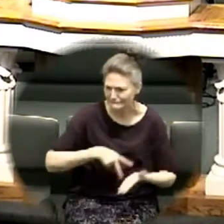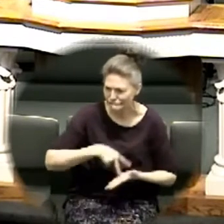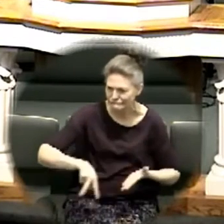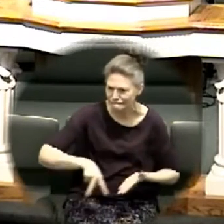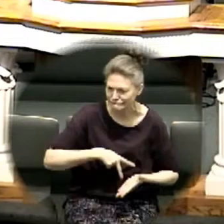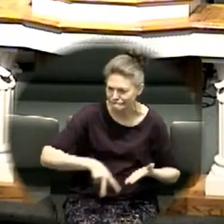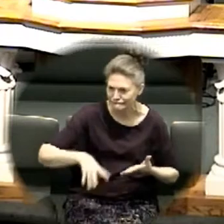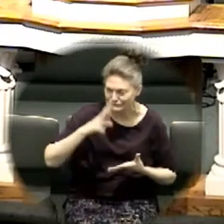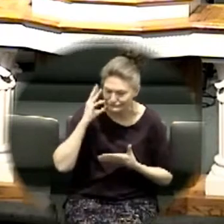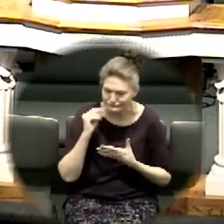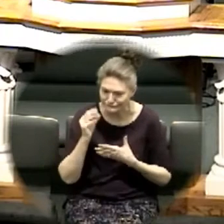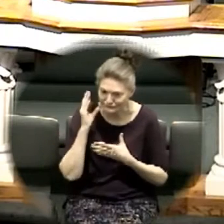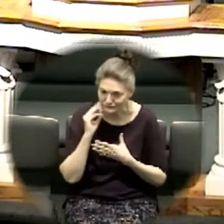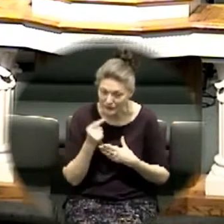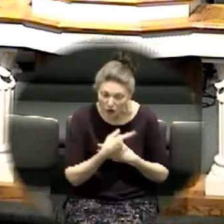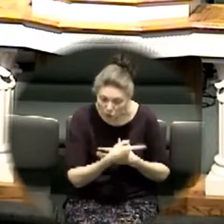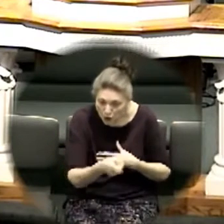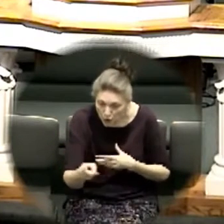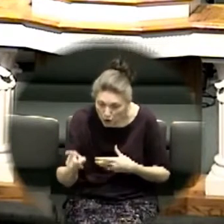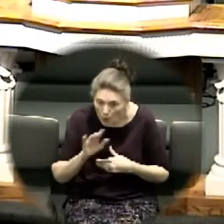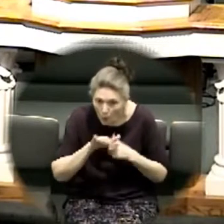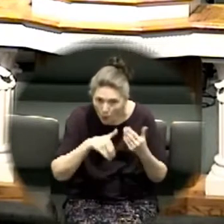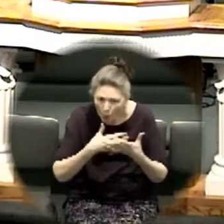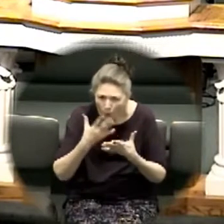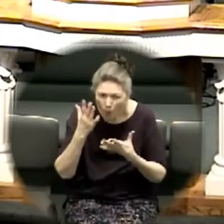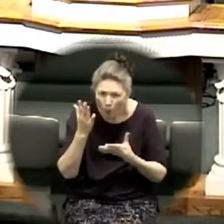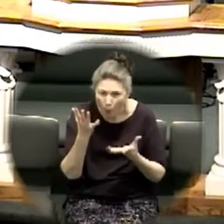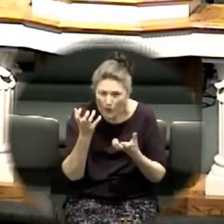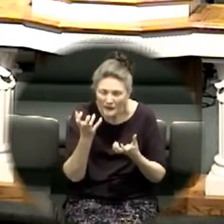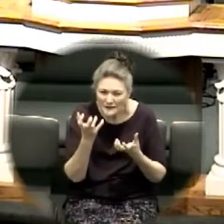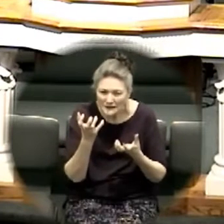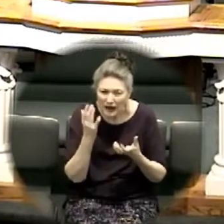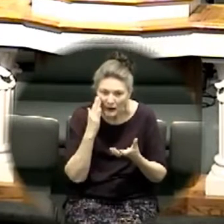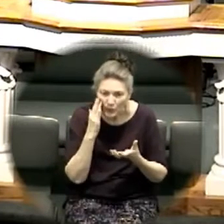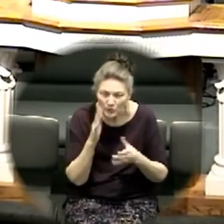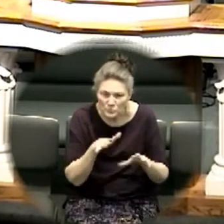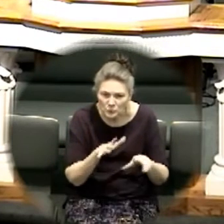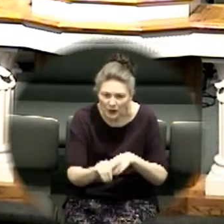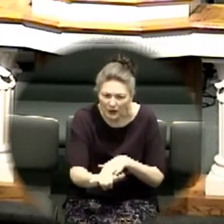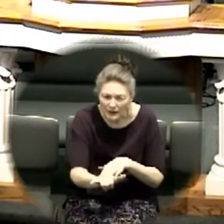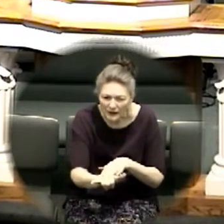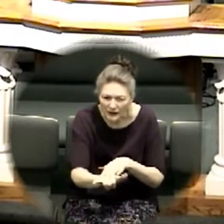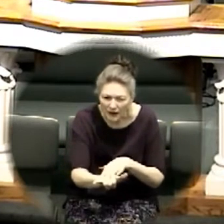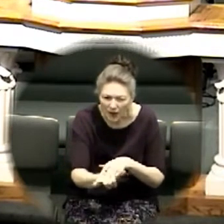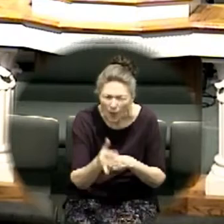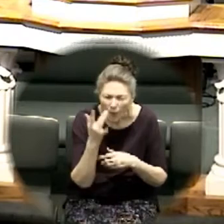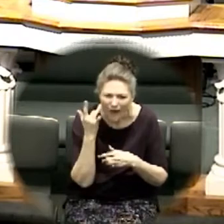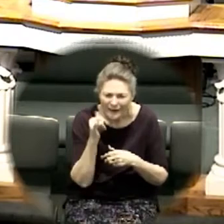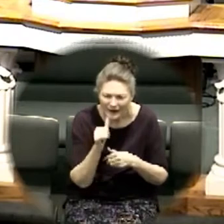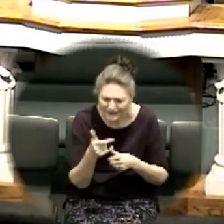know you do why hasn't it happened what are you contemplating with god